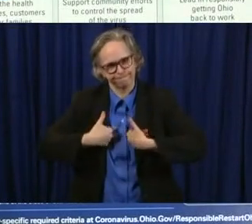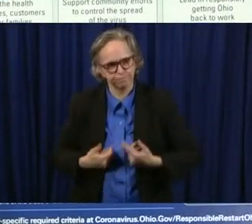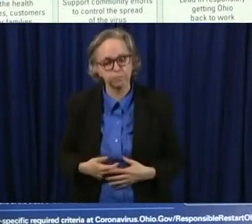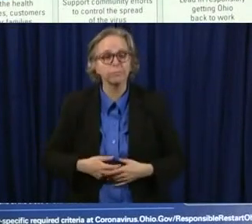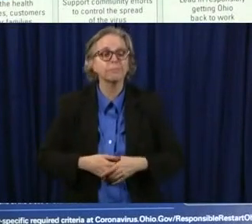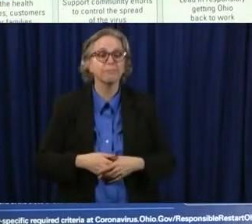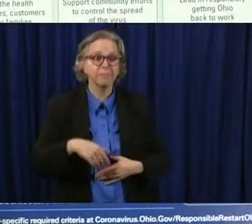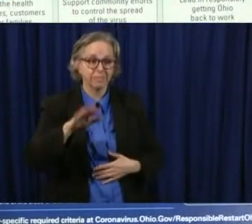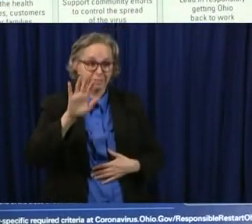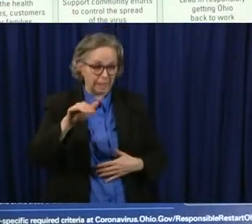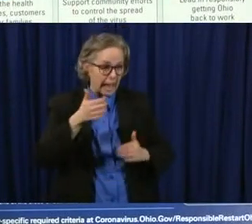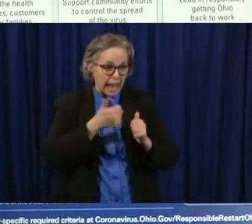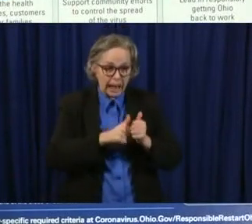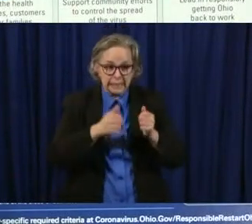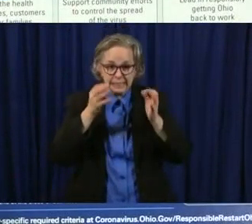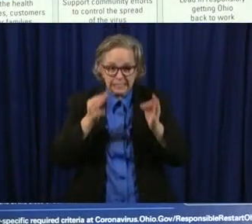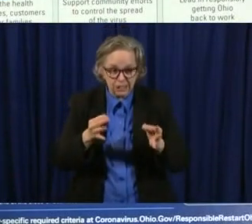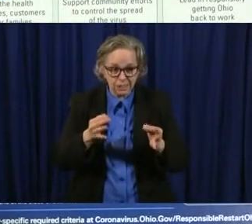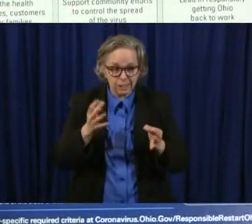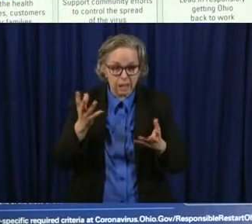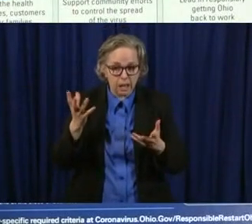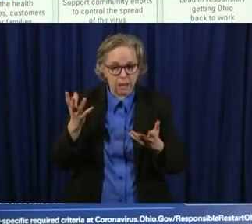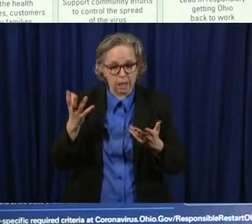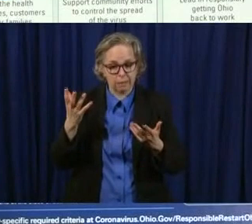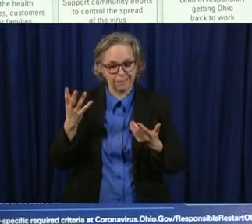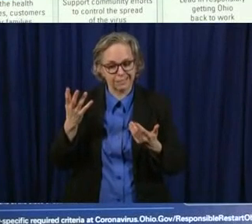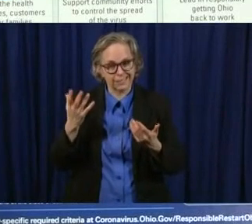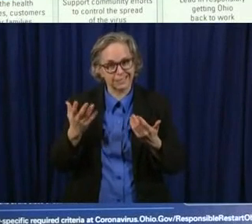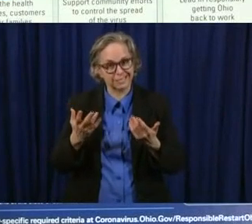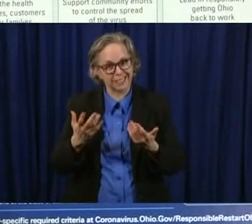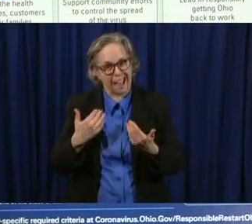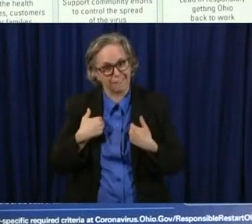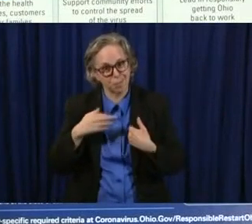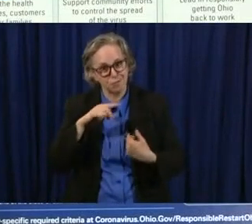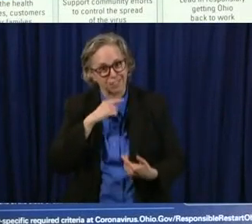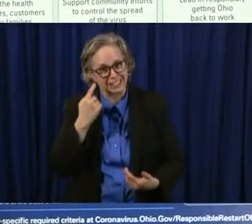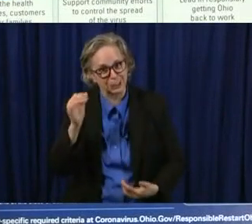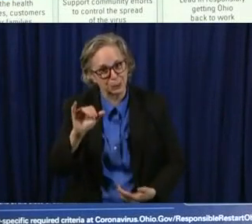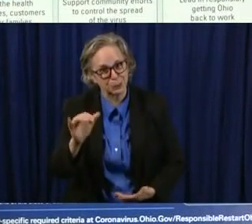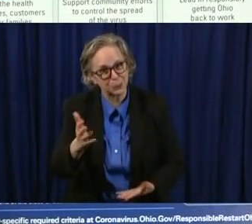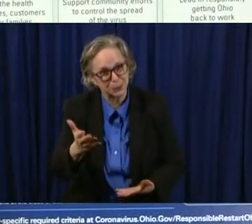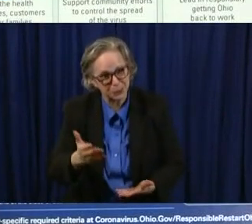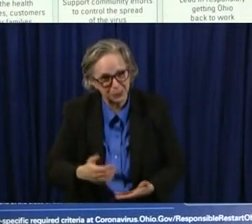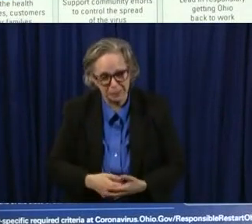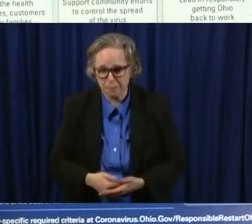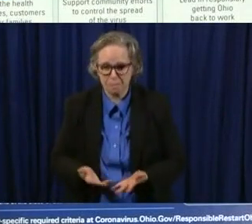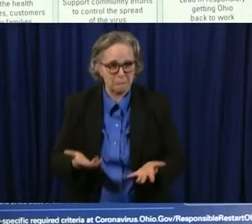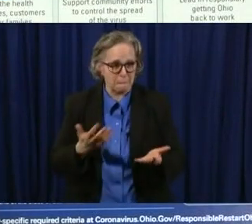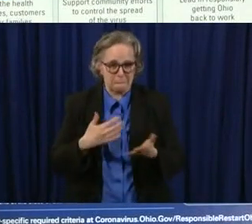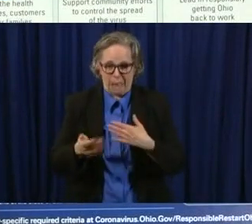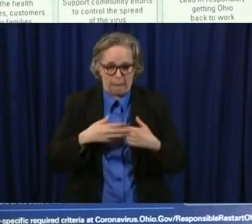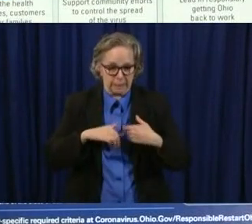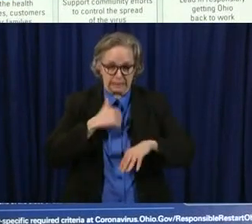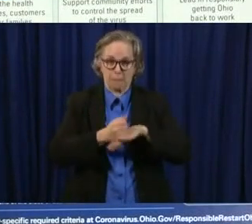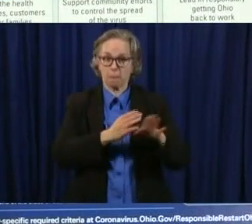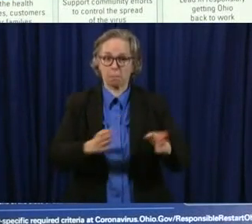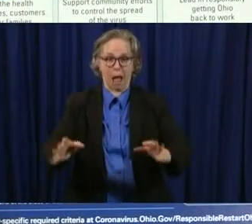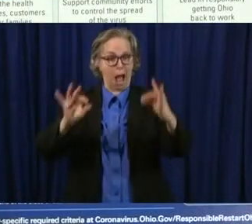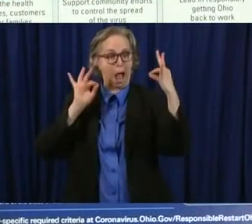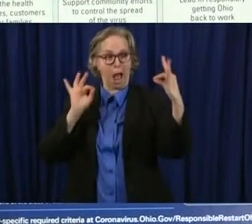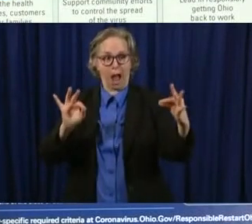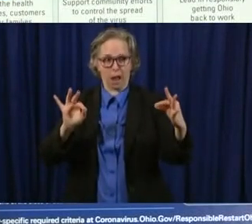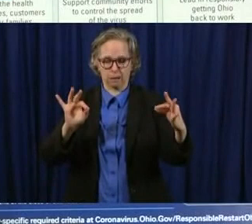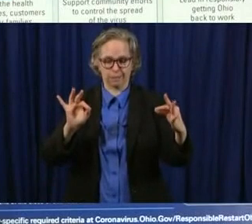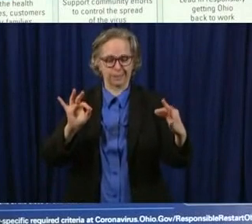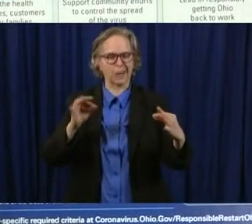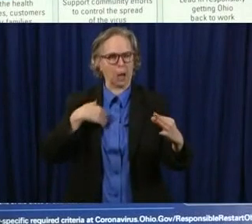uh whatever we did today was a risk doing nothing is a risk uh doing nothing and let the